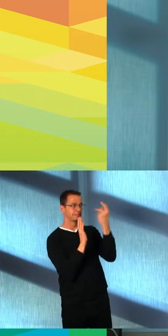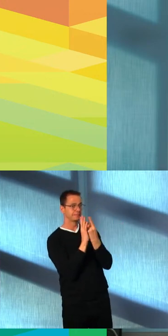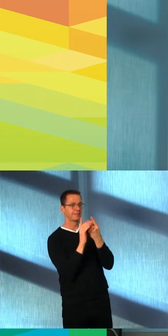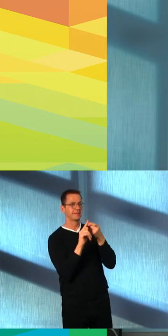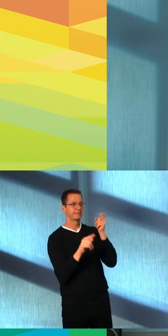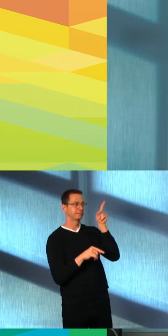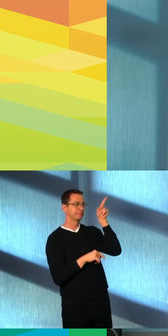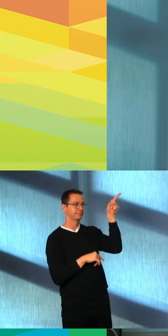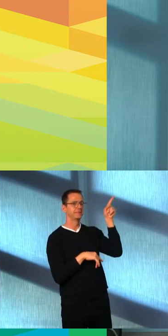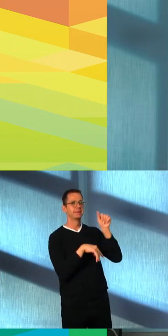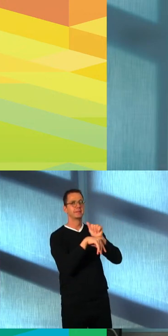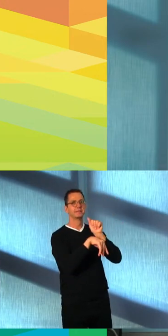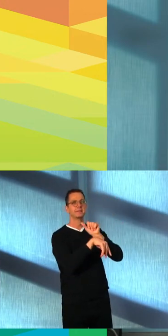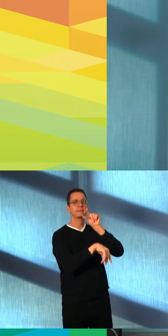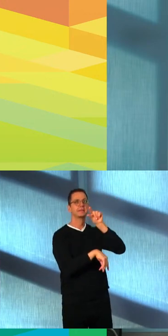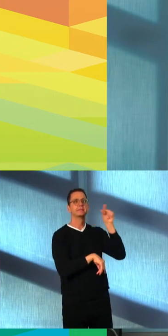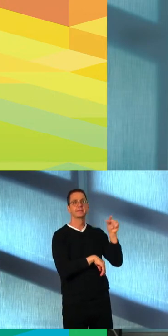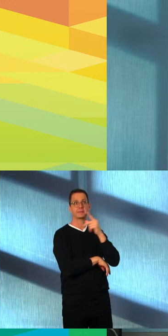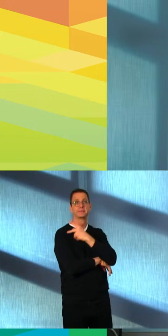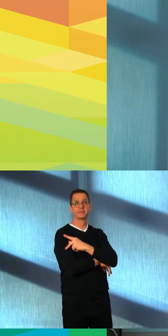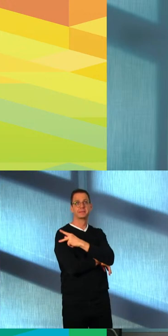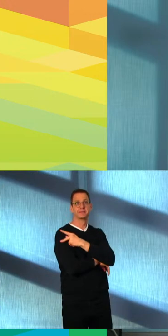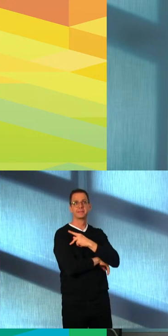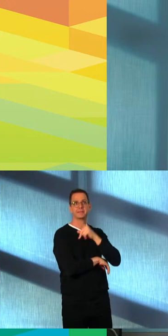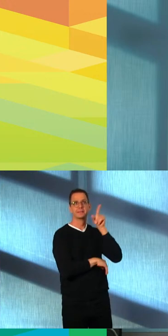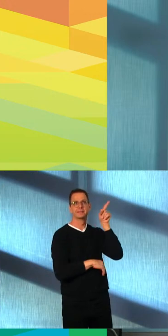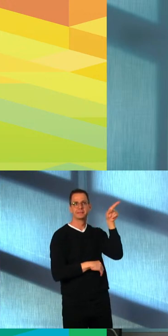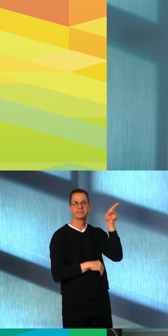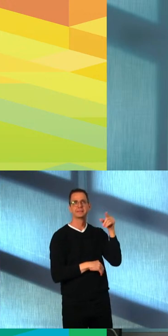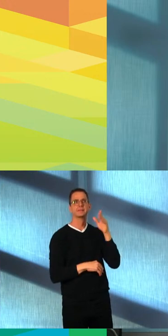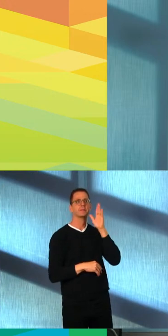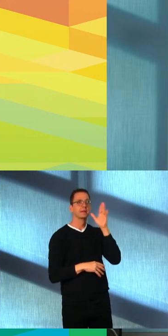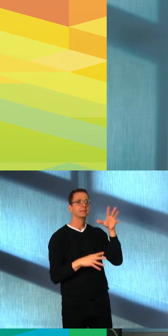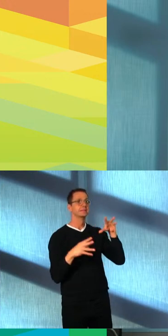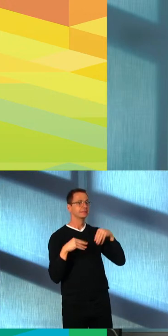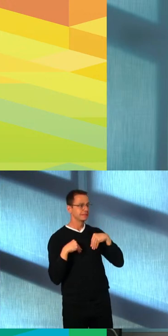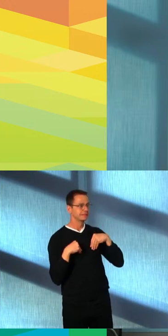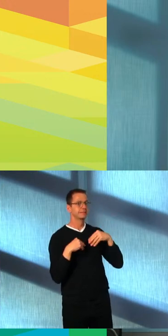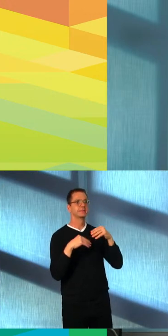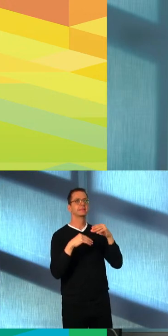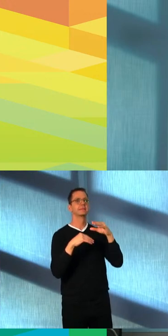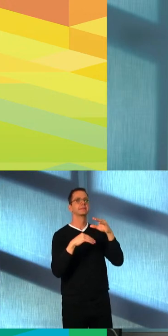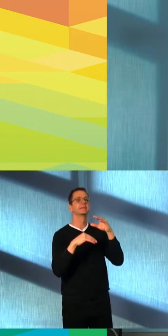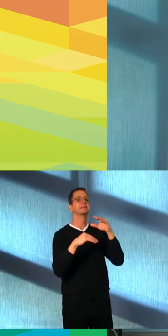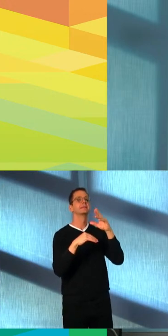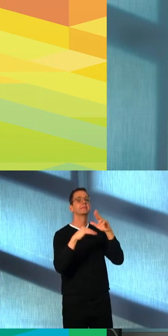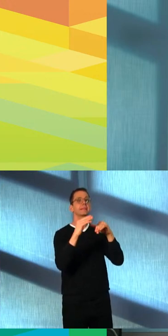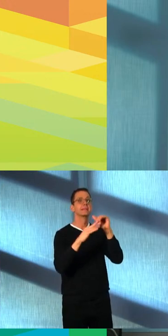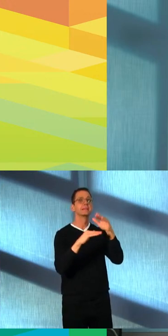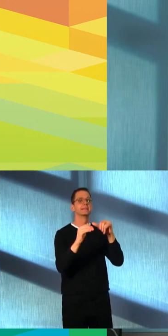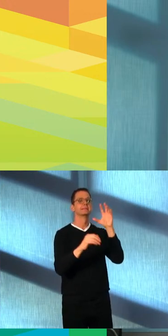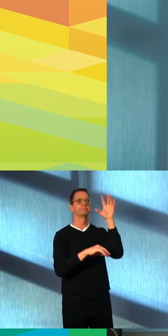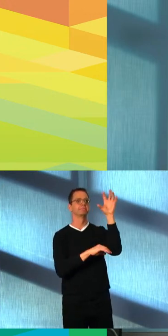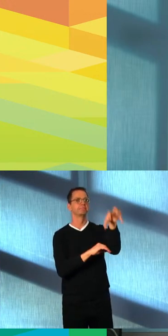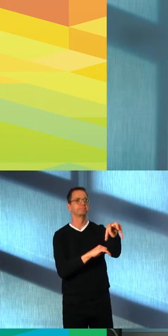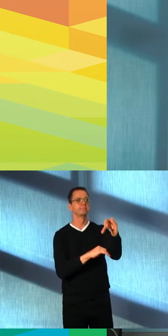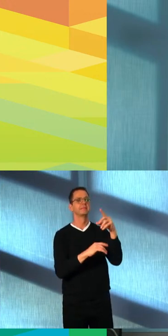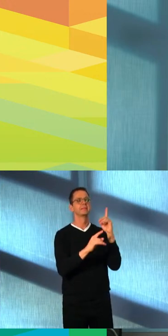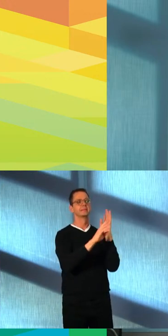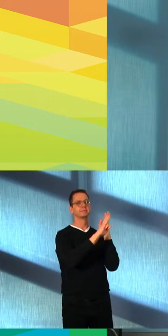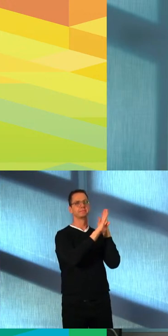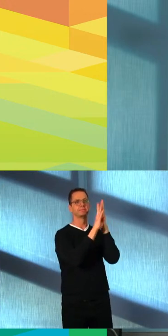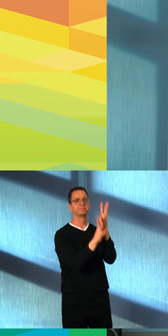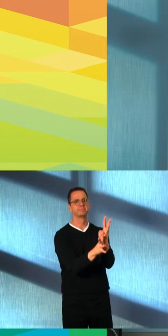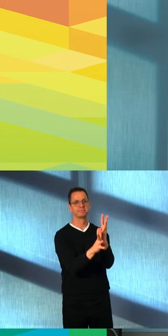suited to safely accommodate a large flow-through of people. And this will add significantly to Alberta Health Services' capacity for